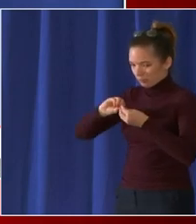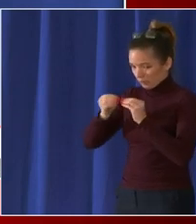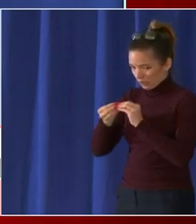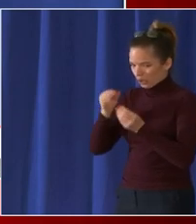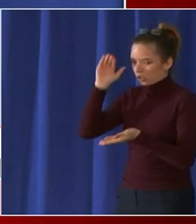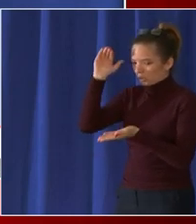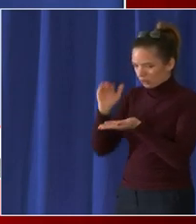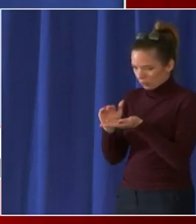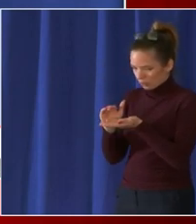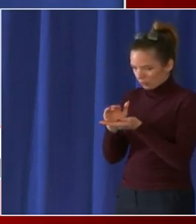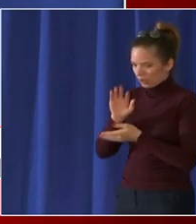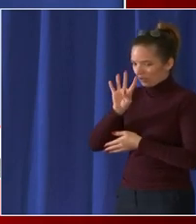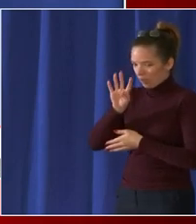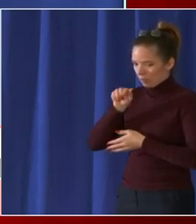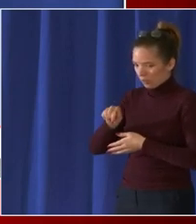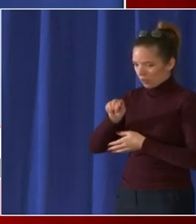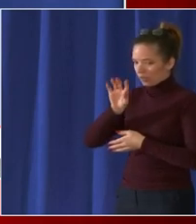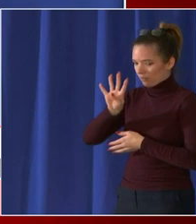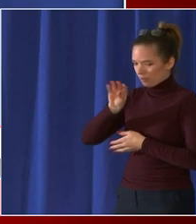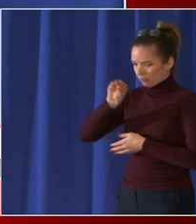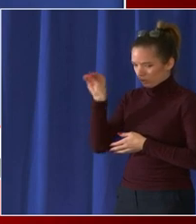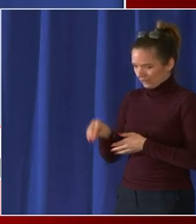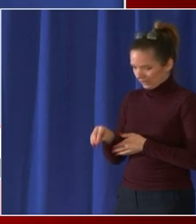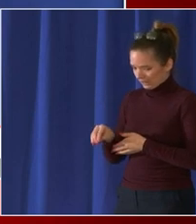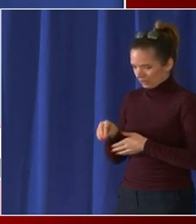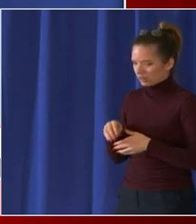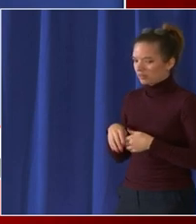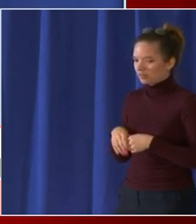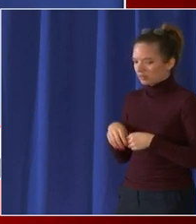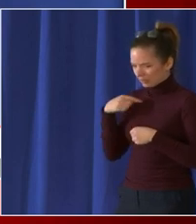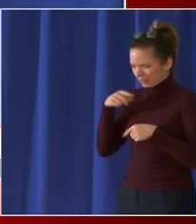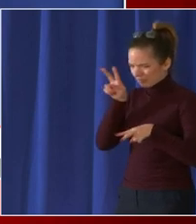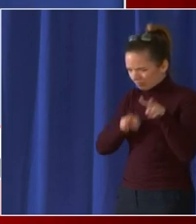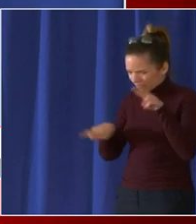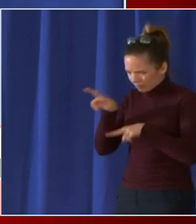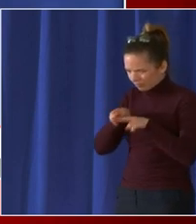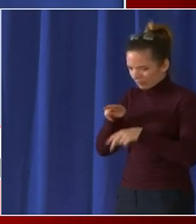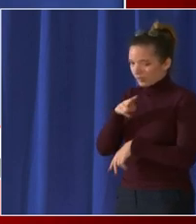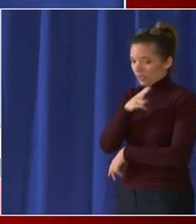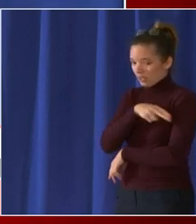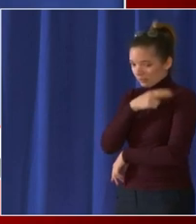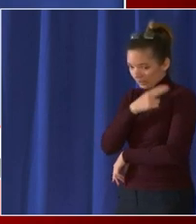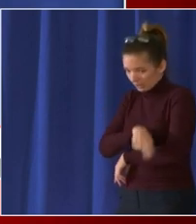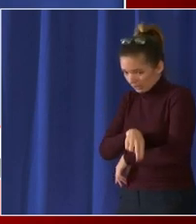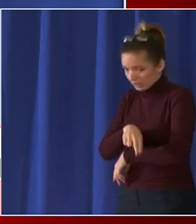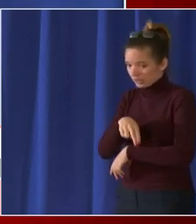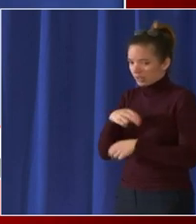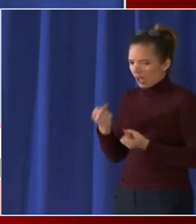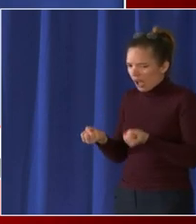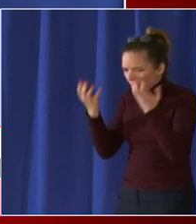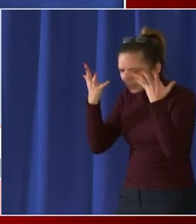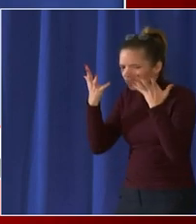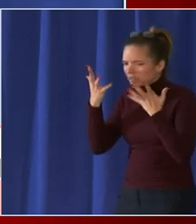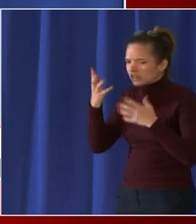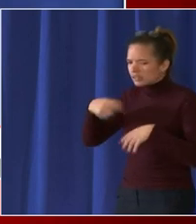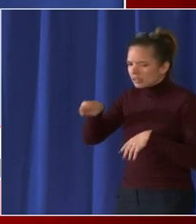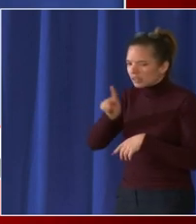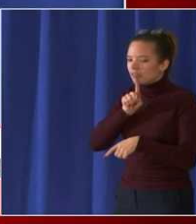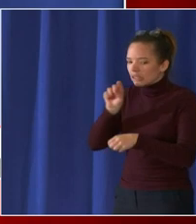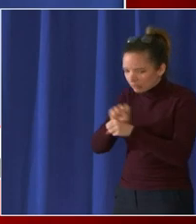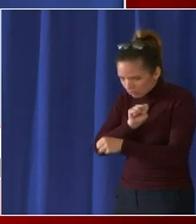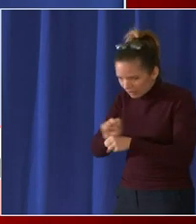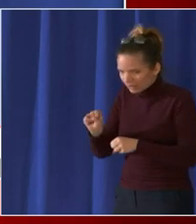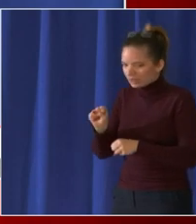in the hospital for covid 19 and then how many of them are incidentally in the hospital for covid 19 and so for example if you went in for something